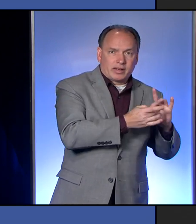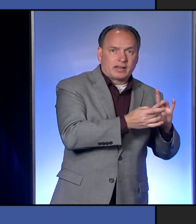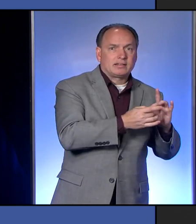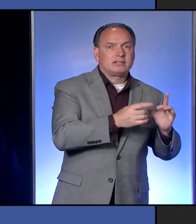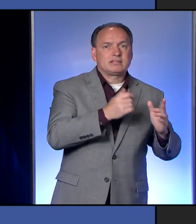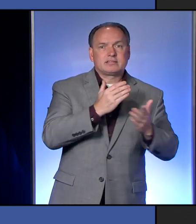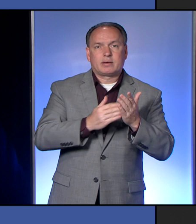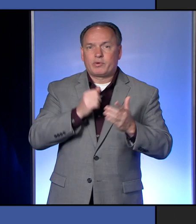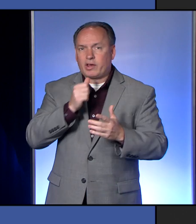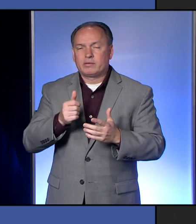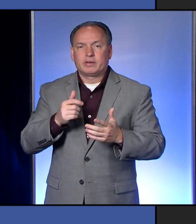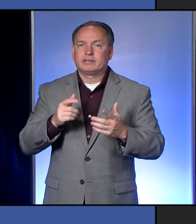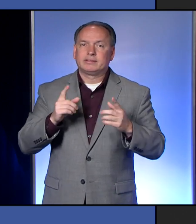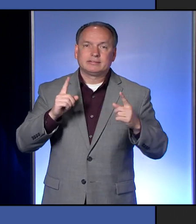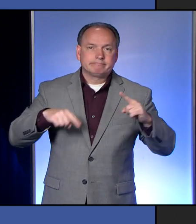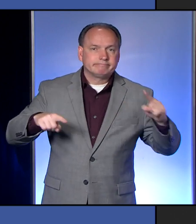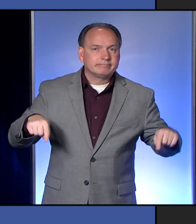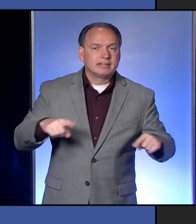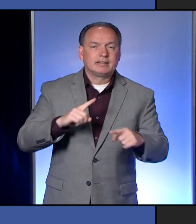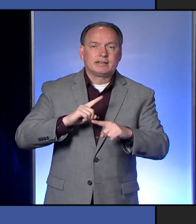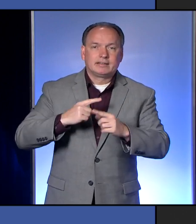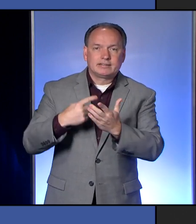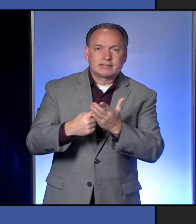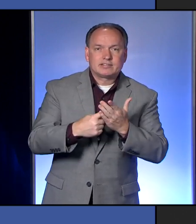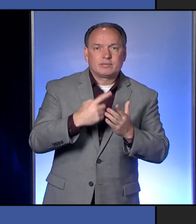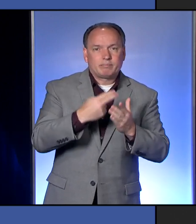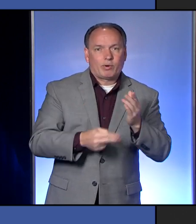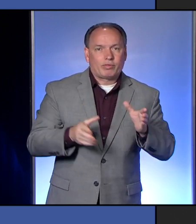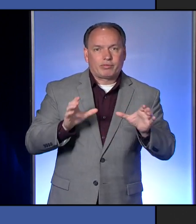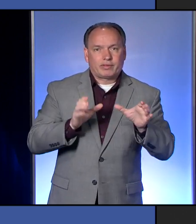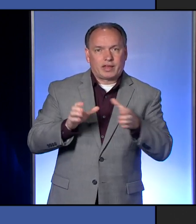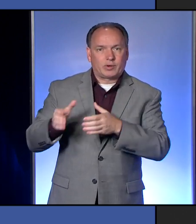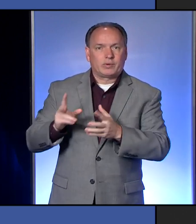come in today, both categories apply.